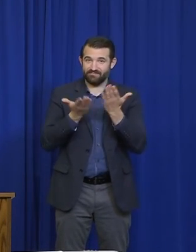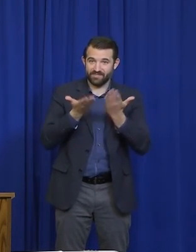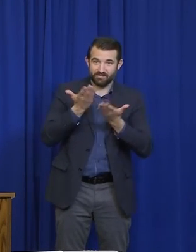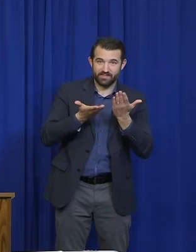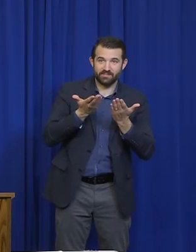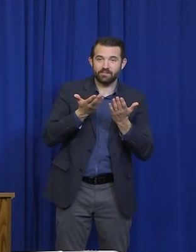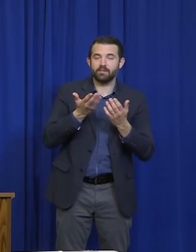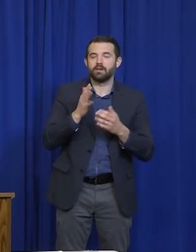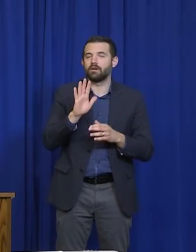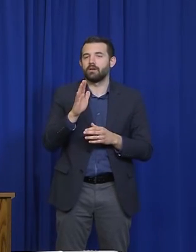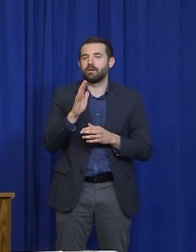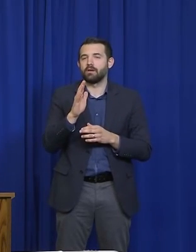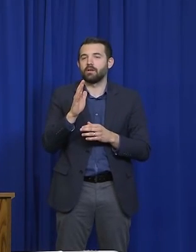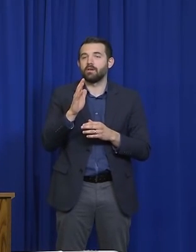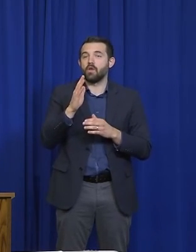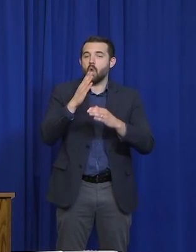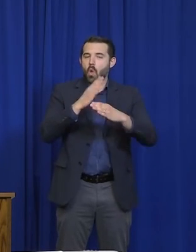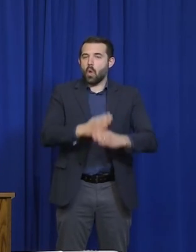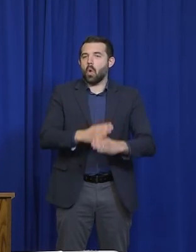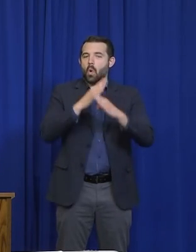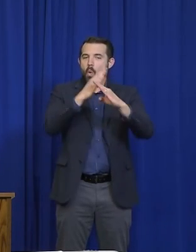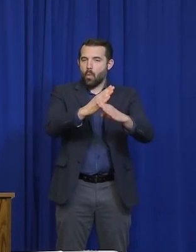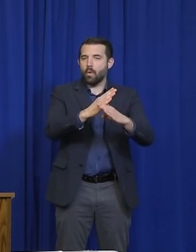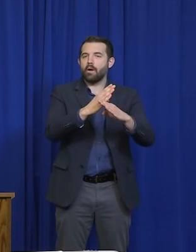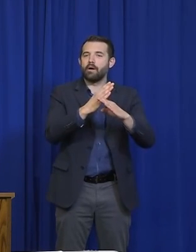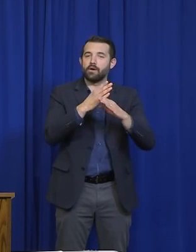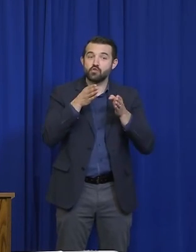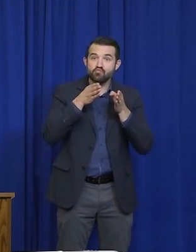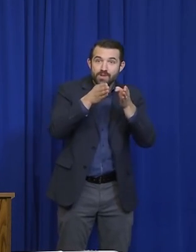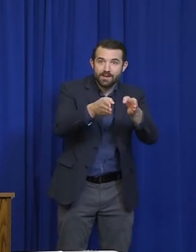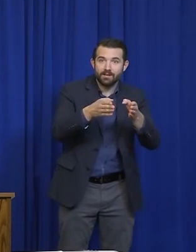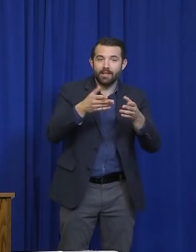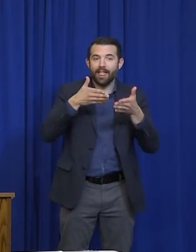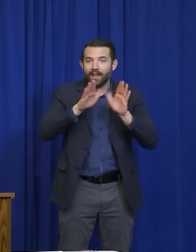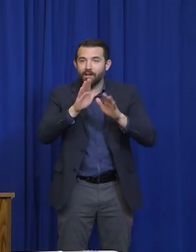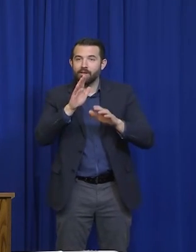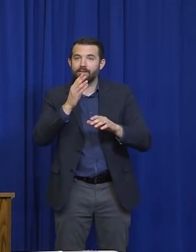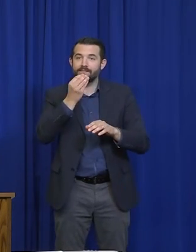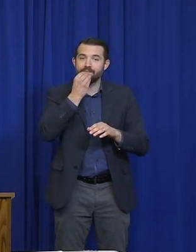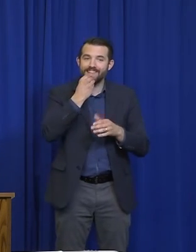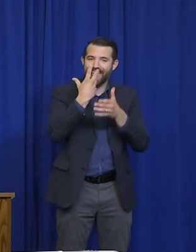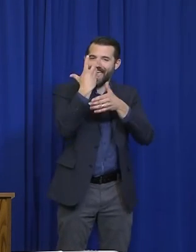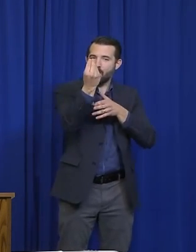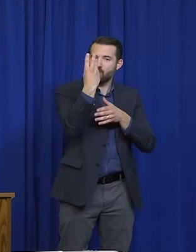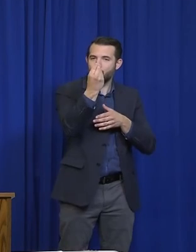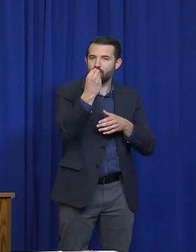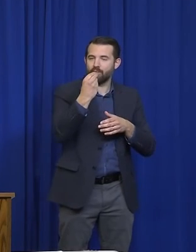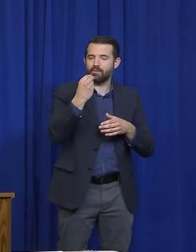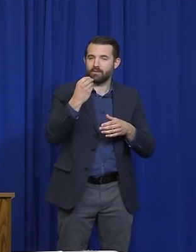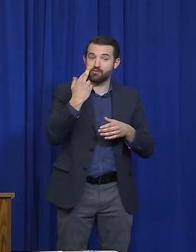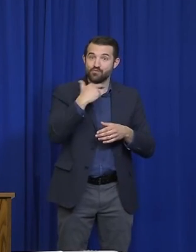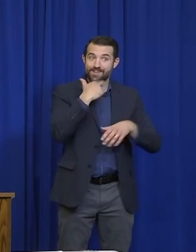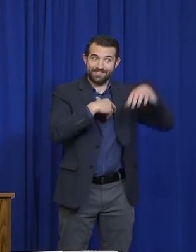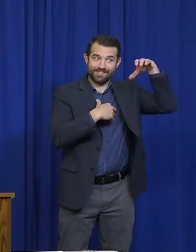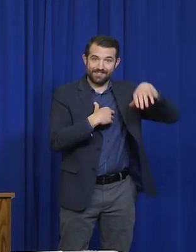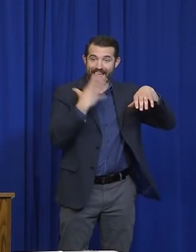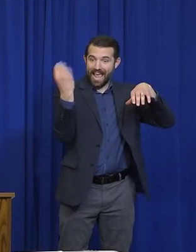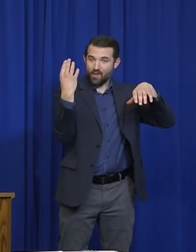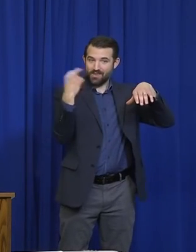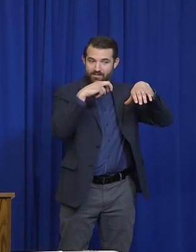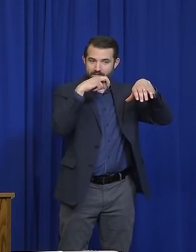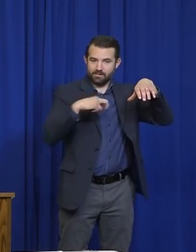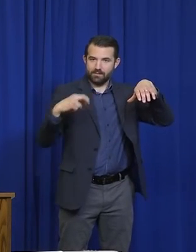walking promenade where people can dine outside and keep their distance outside a restaurant. You know, we talk about